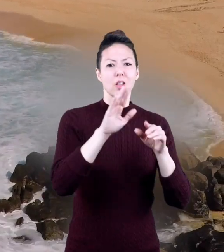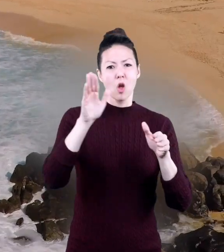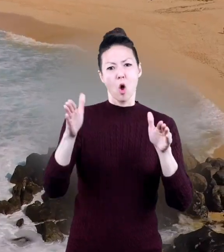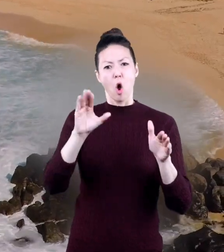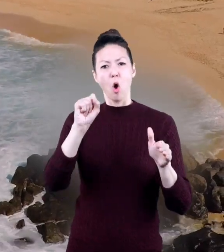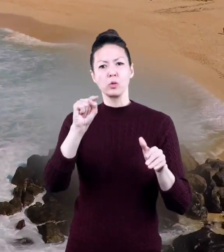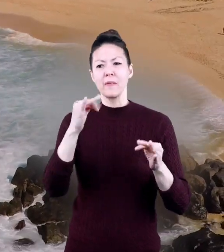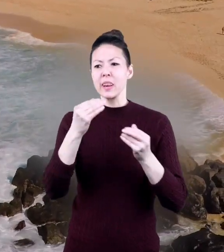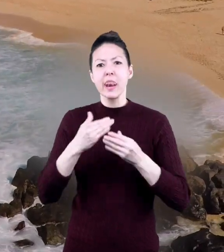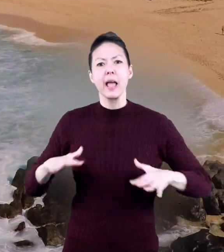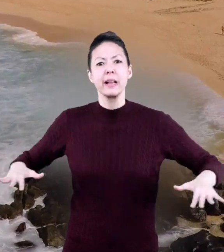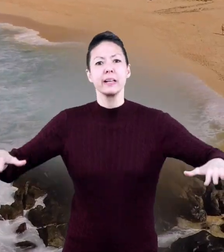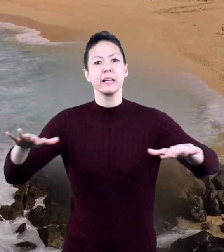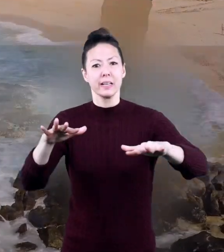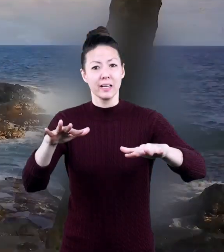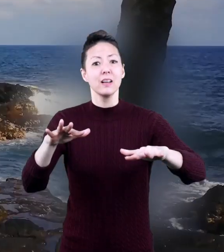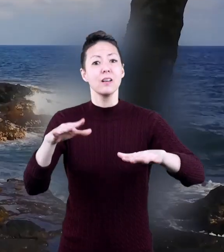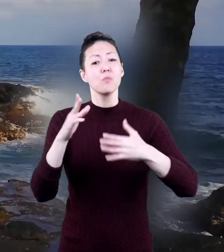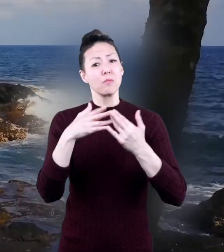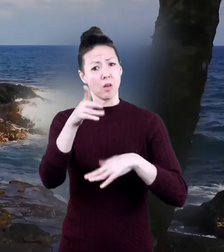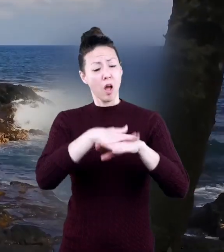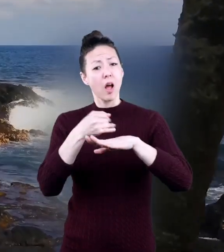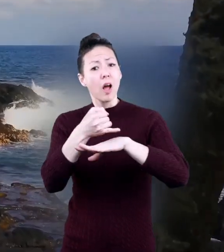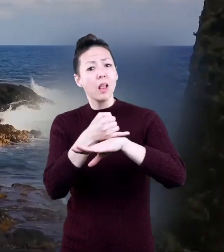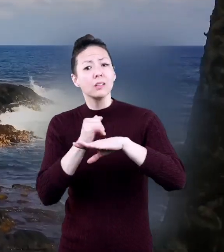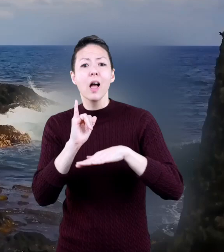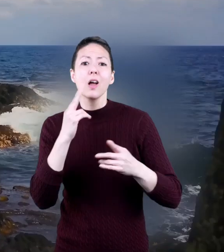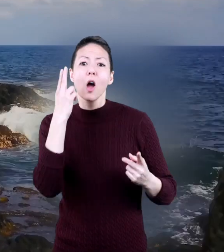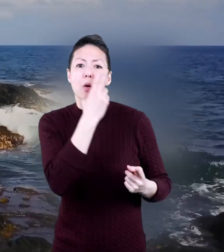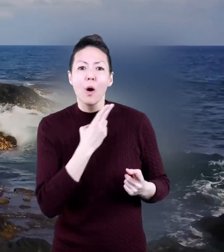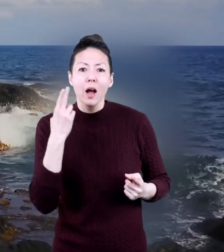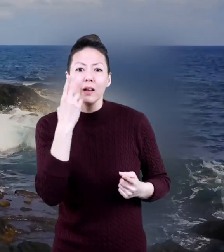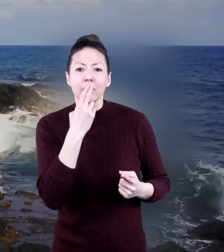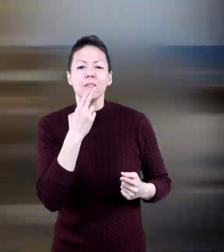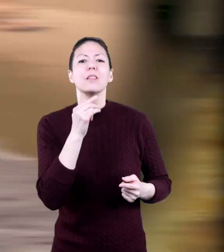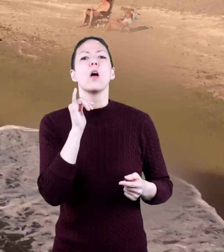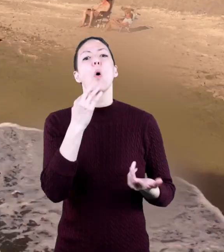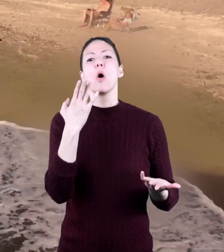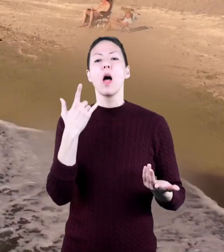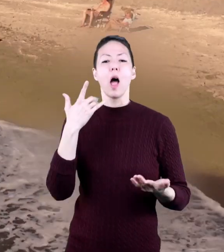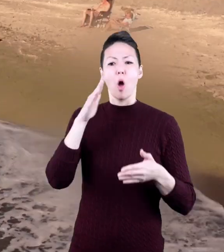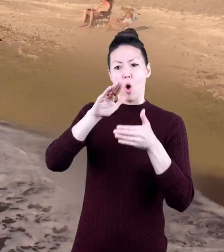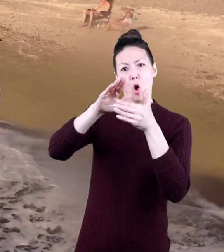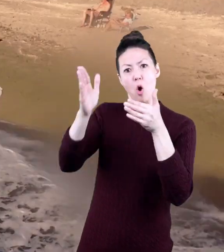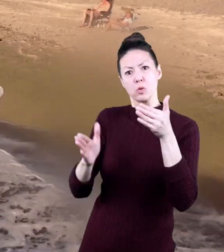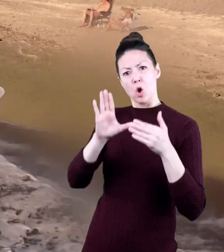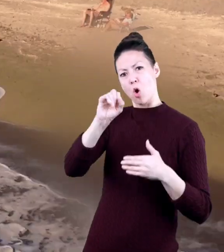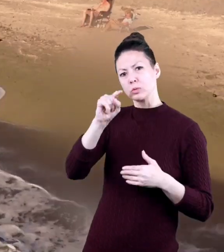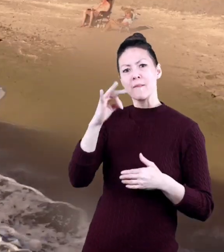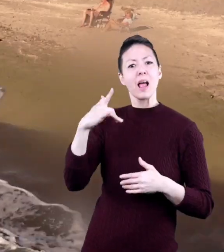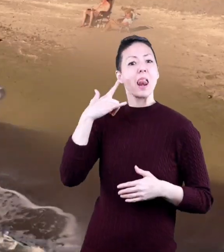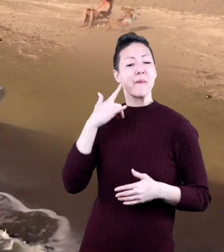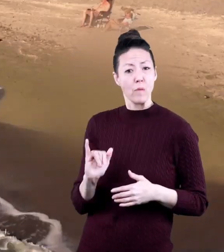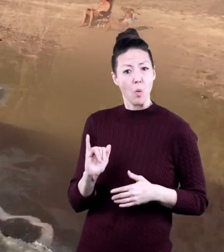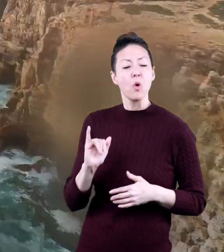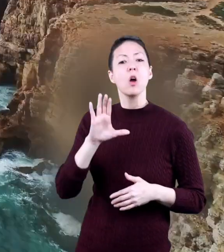coasts of land masses. Whether they're on an island, like Hawaii, or on the coast of California.